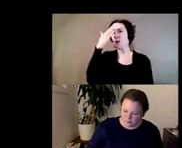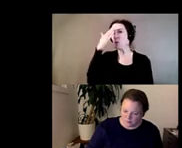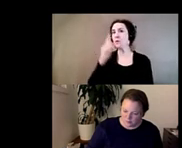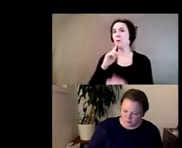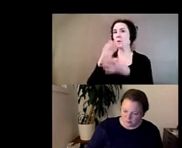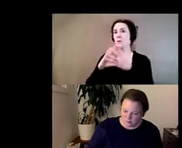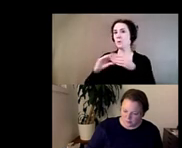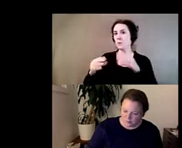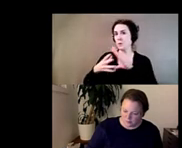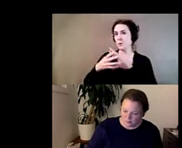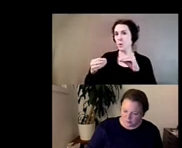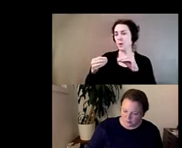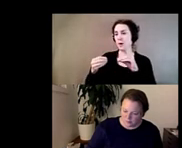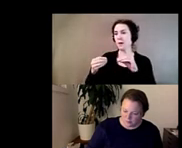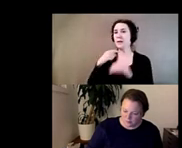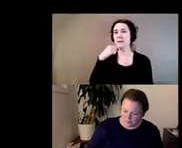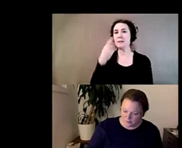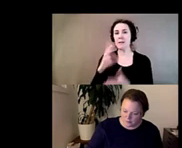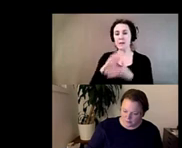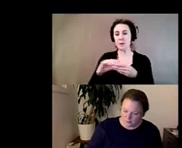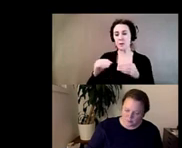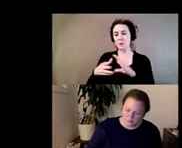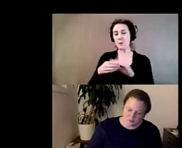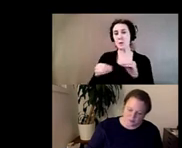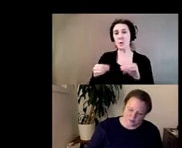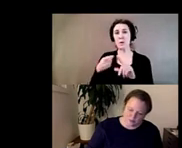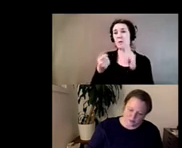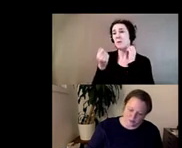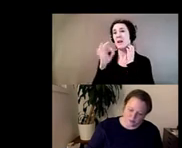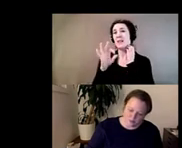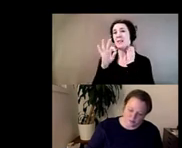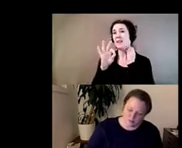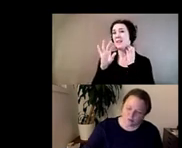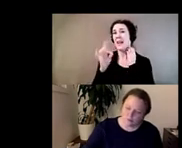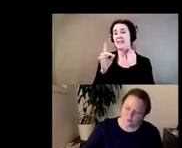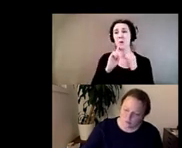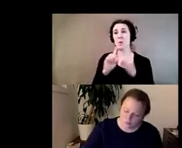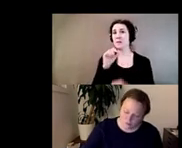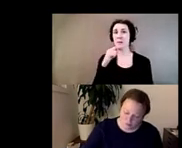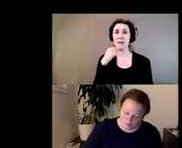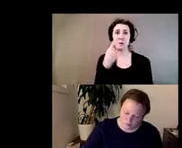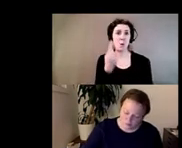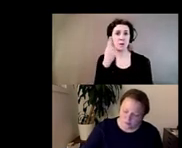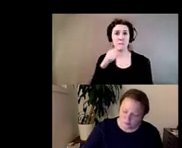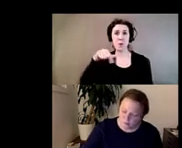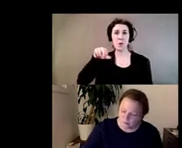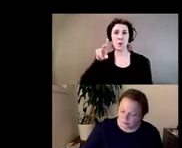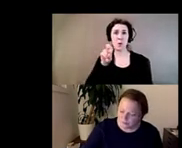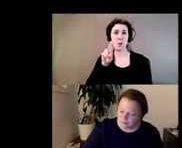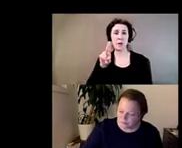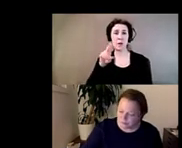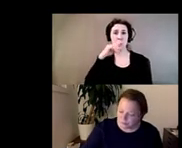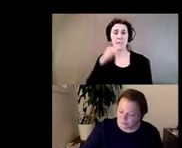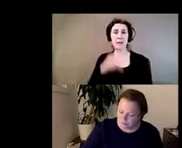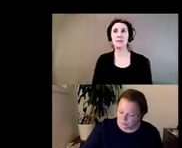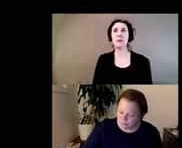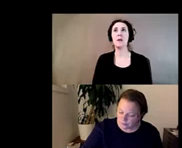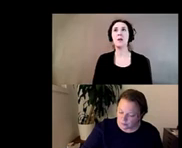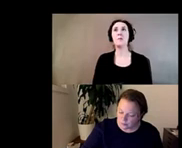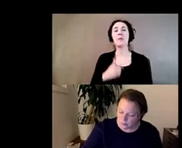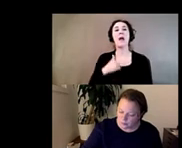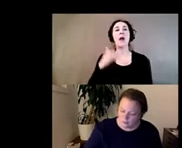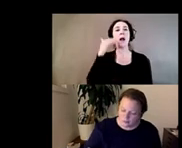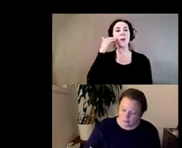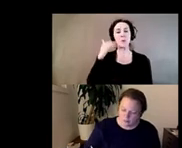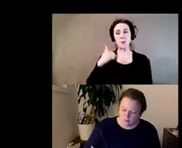that that in 1998 wasn't being told um for queer kids i knew i was entering into queerness